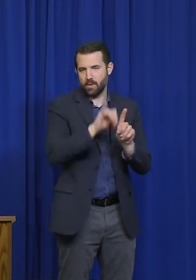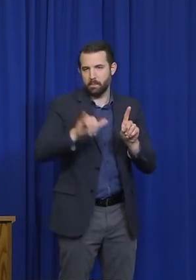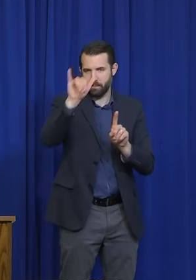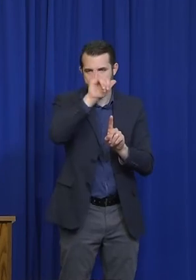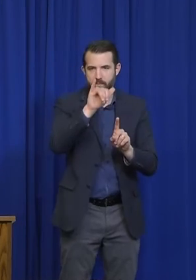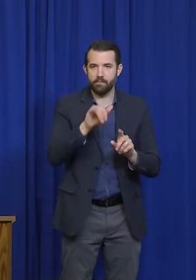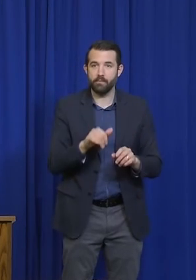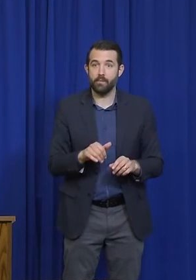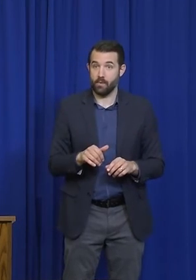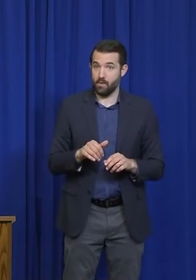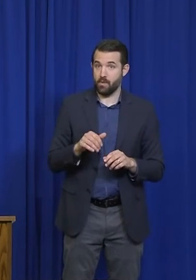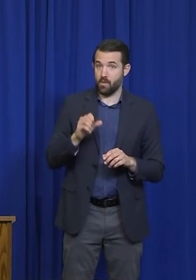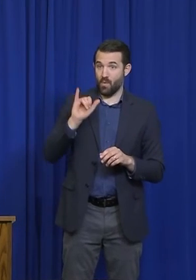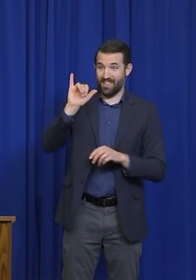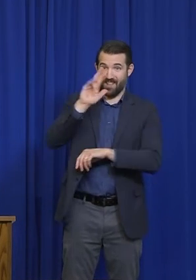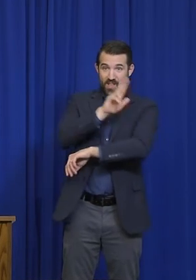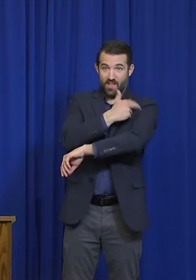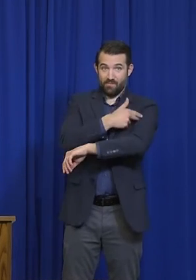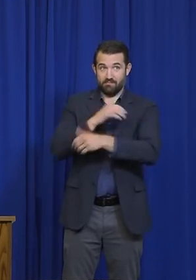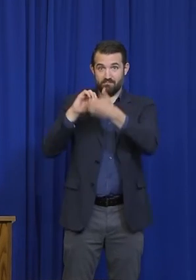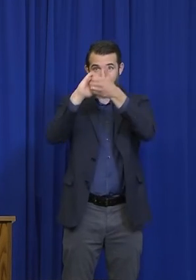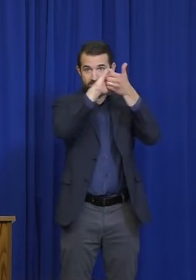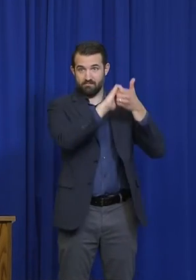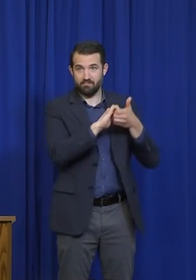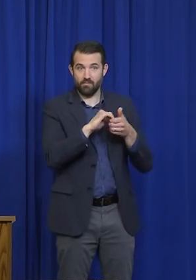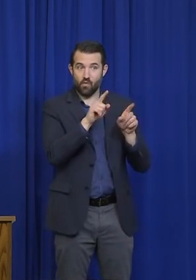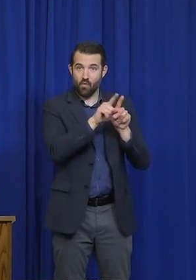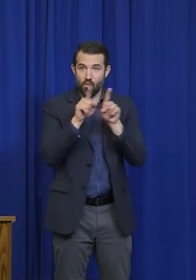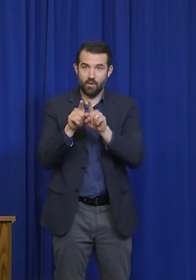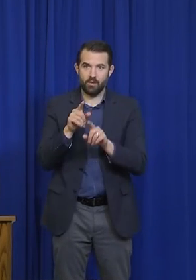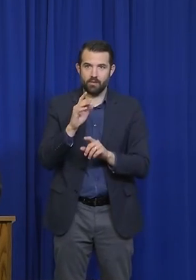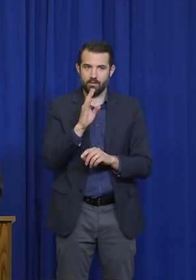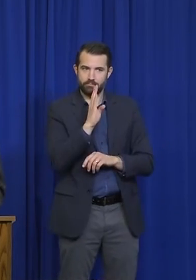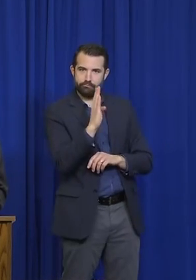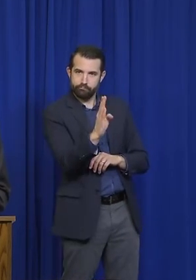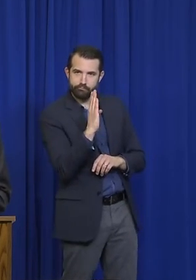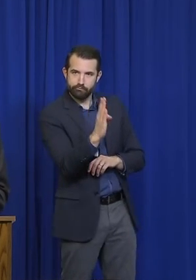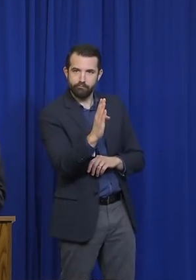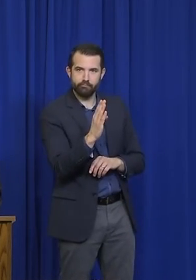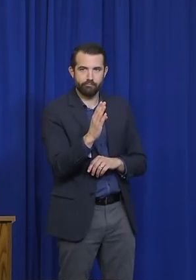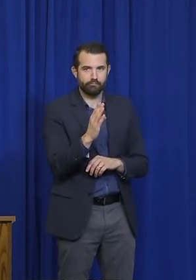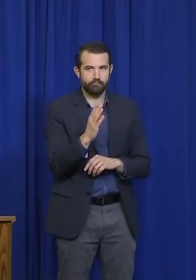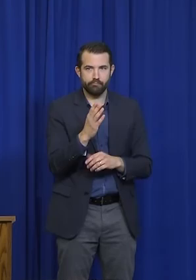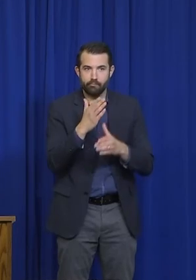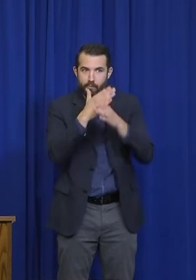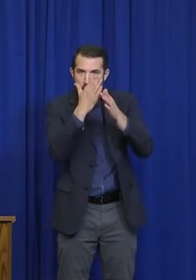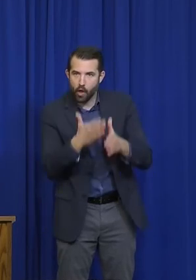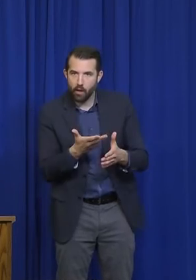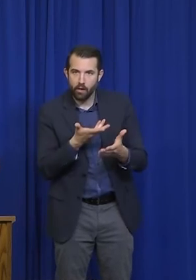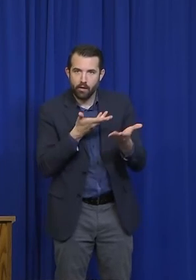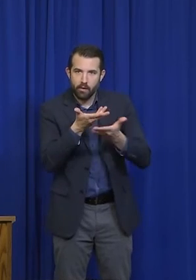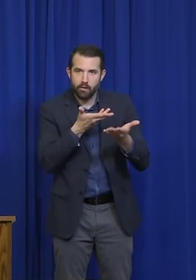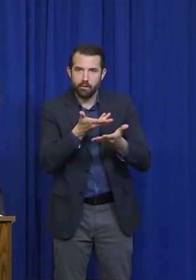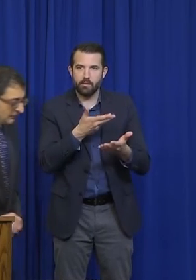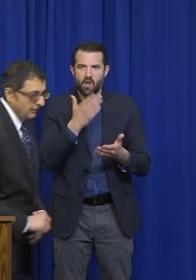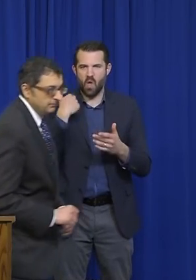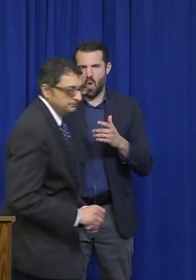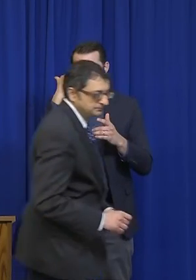I'm hoping to have a lot more information on that for you in the coming days, and especially the numbers around that.